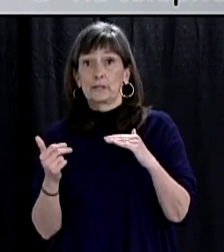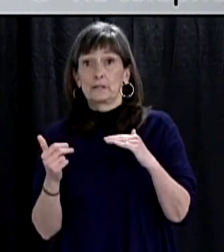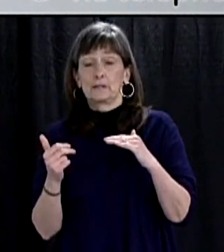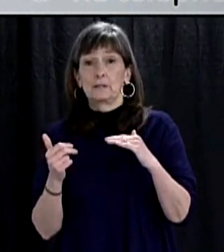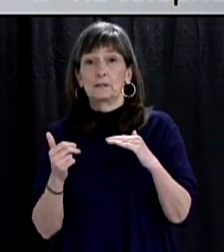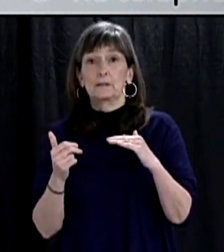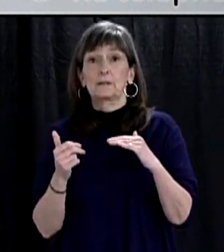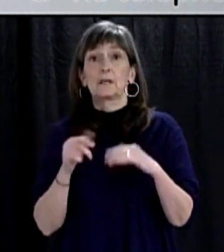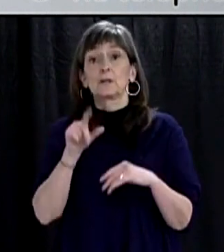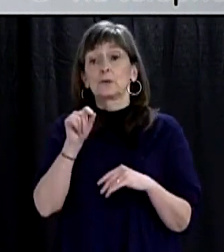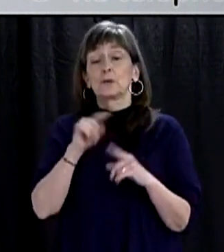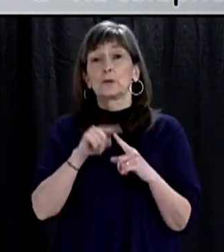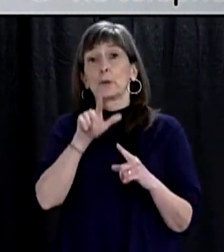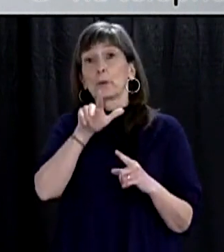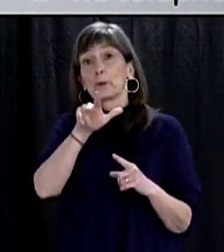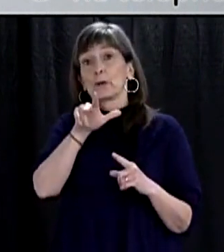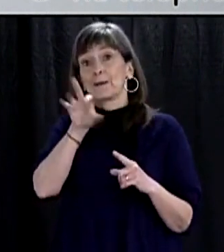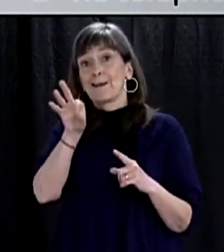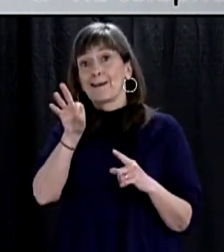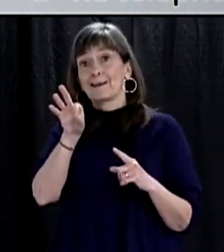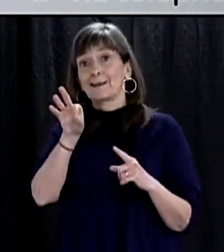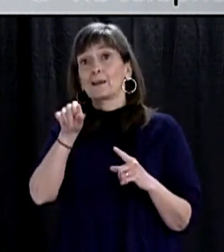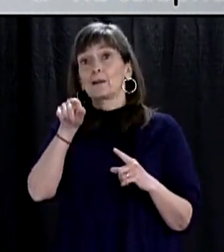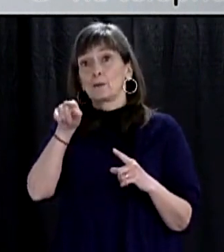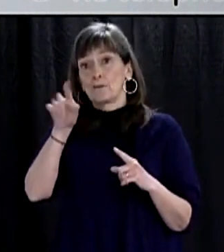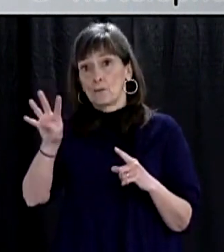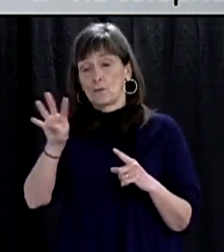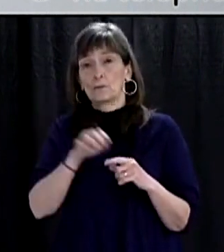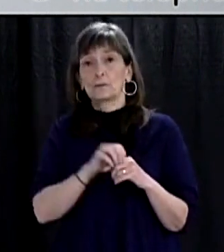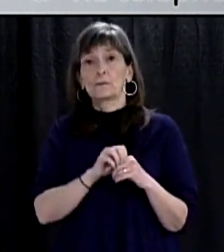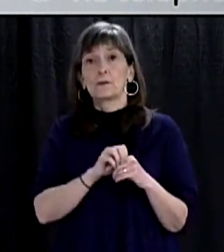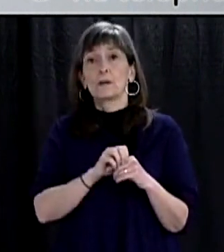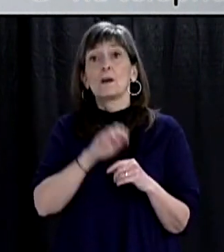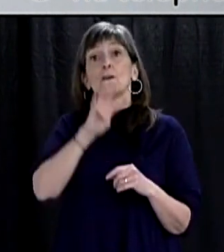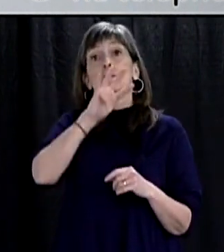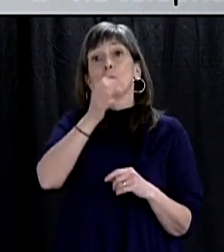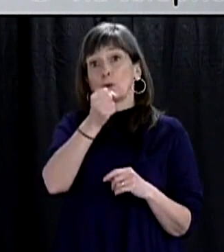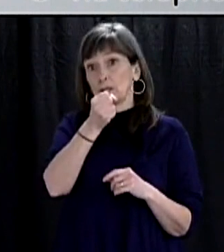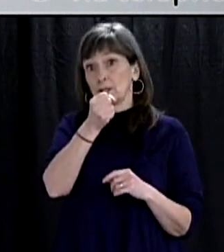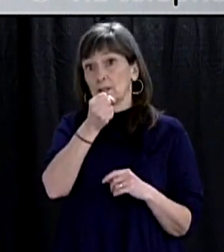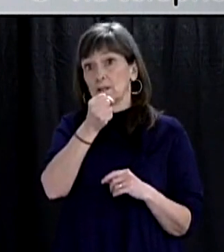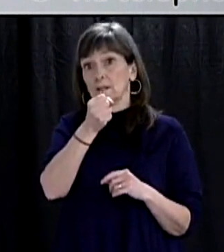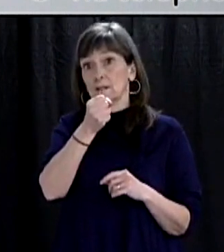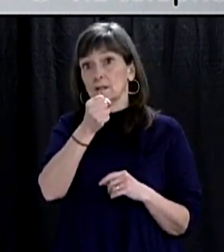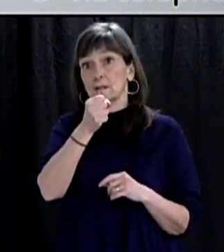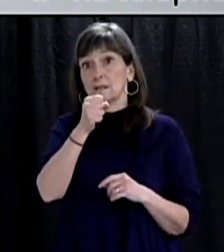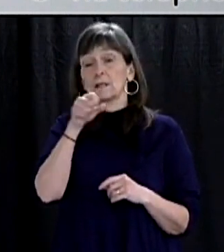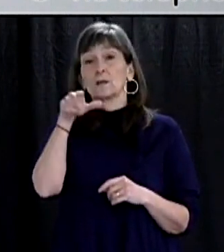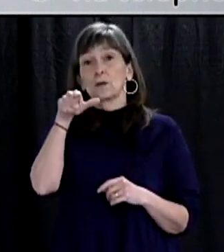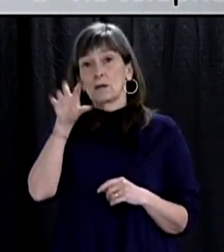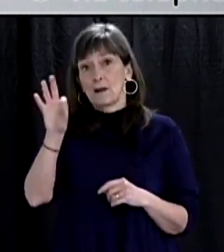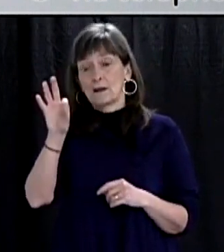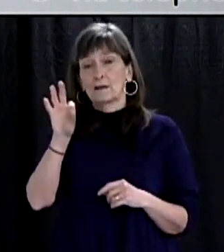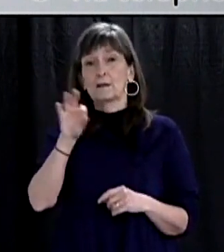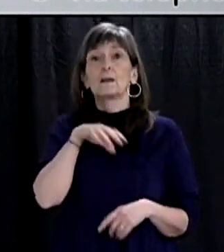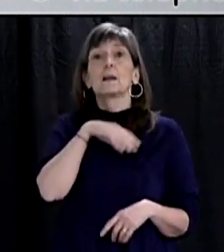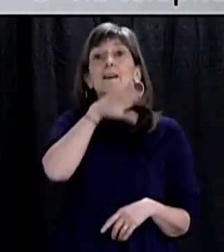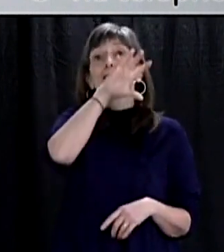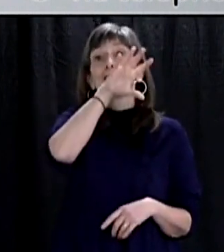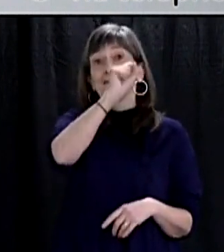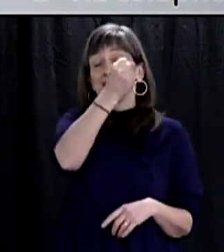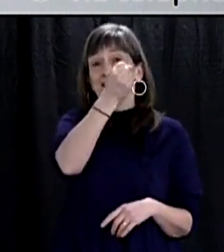24 between 20 and 39, 29 between 40 and 49, 40 between 50 and 59,